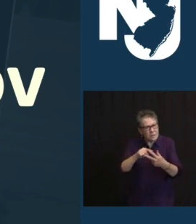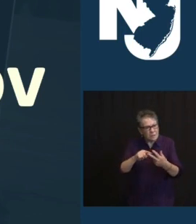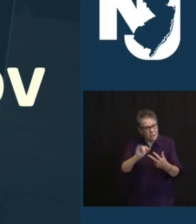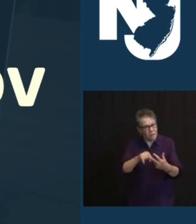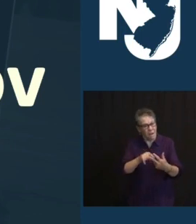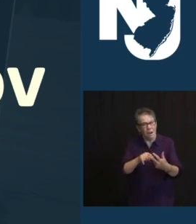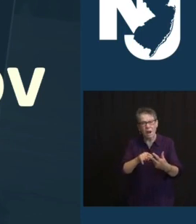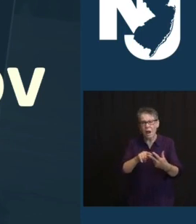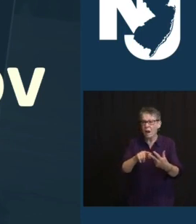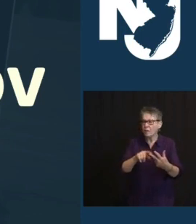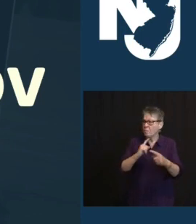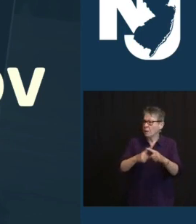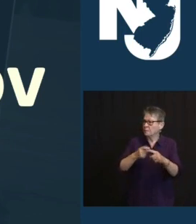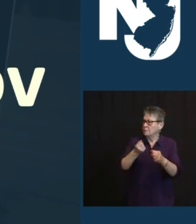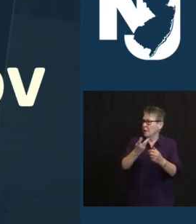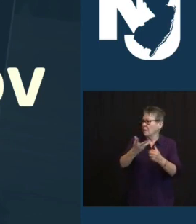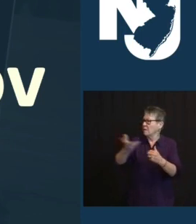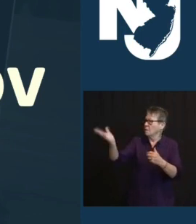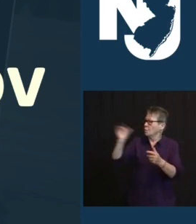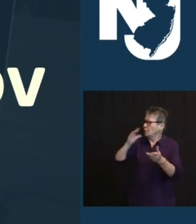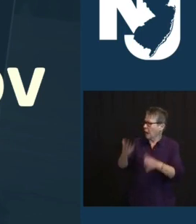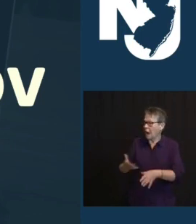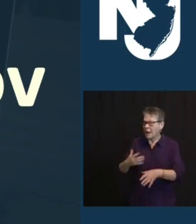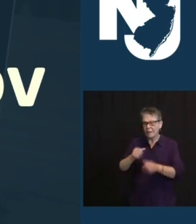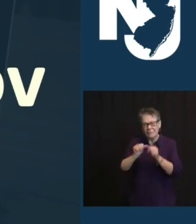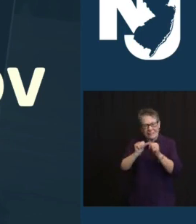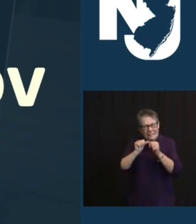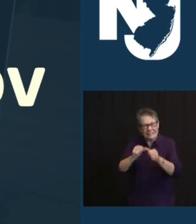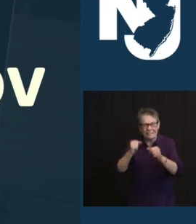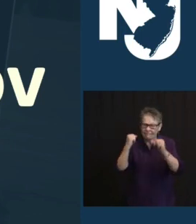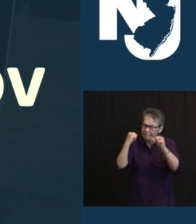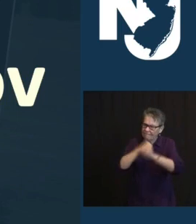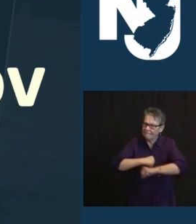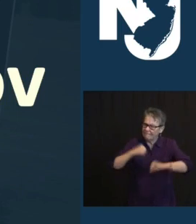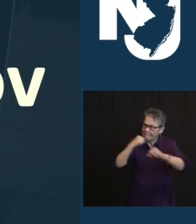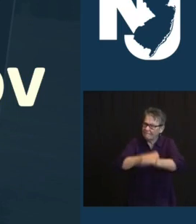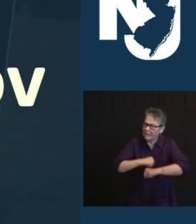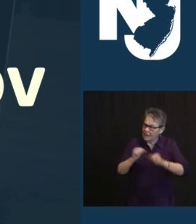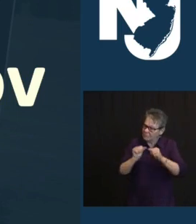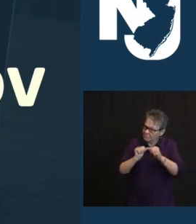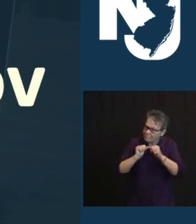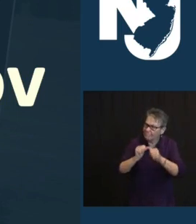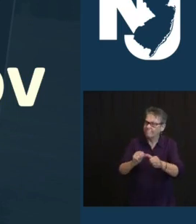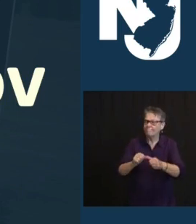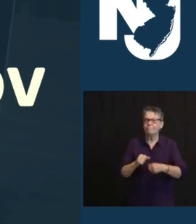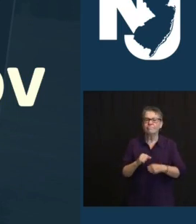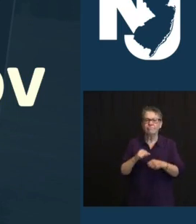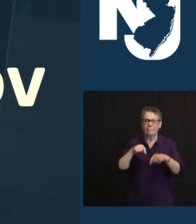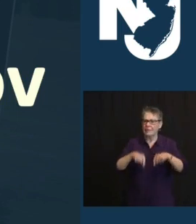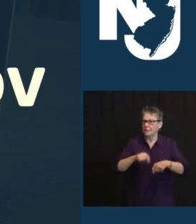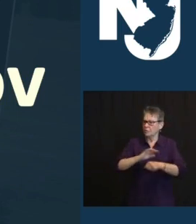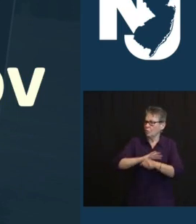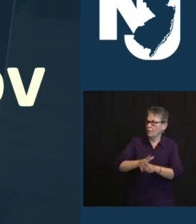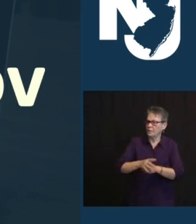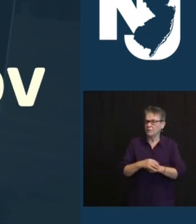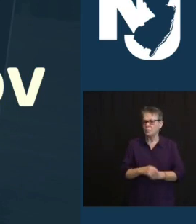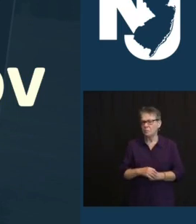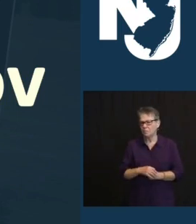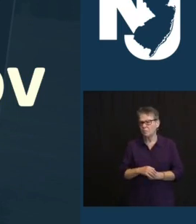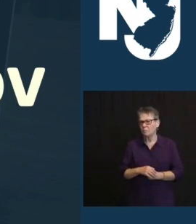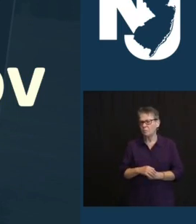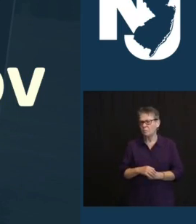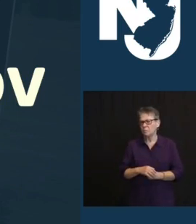THIS VIRUS. LET'S SWITCH GEARS FOR A MINUTE AND ACKNOWLEDGE ANOTHER OF THE SMALL BUSINESSES WHO HAVE PARTNERED WITH THE NEW JERSEY ECONOMIC